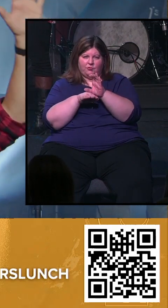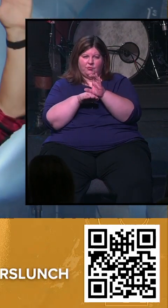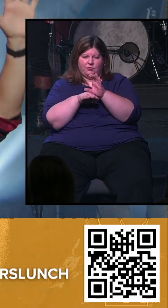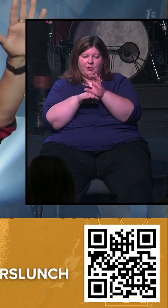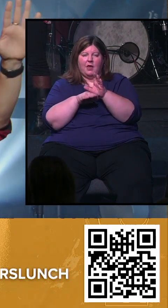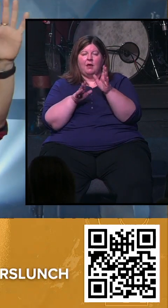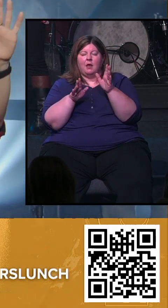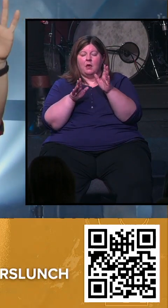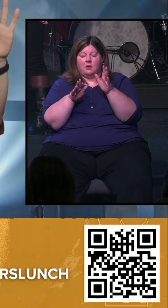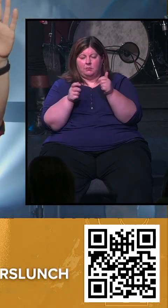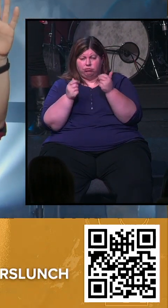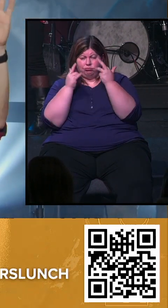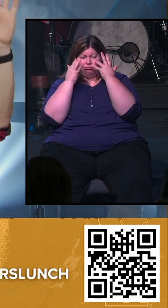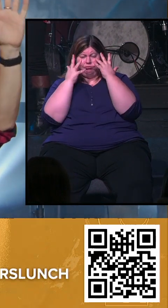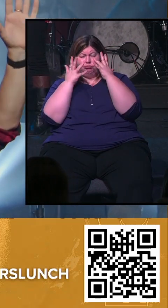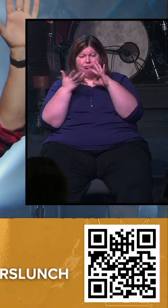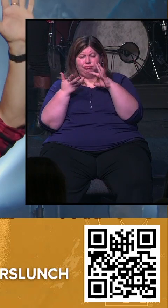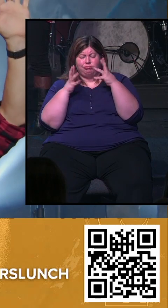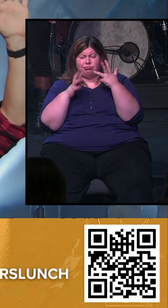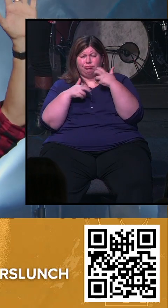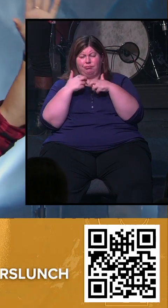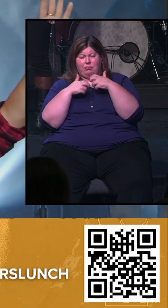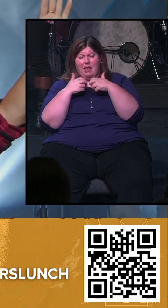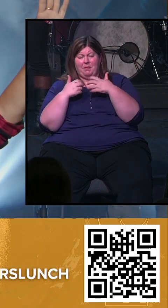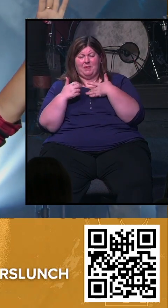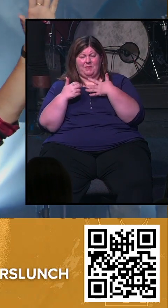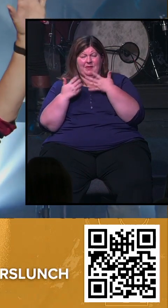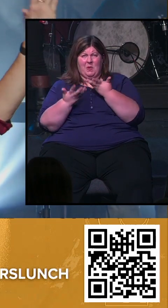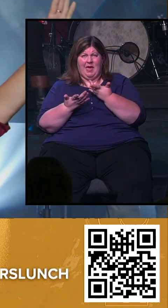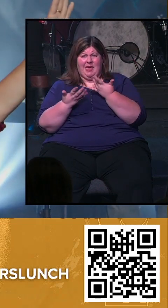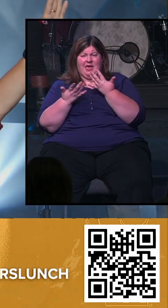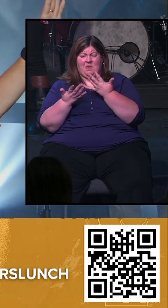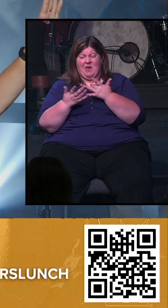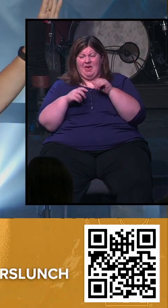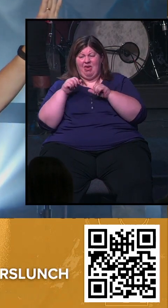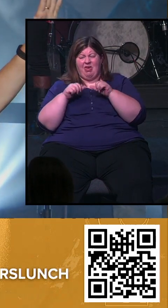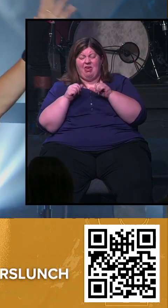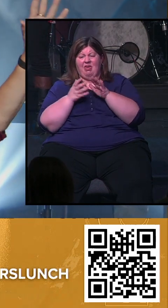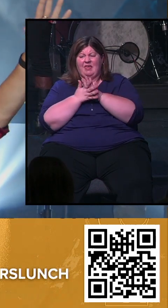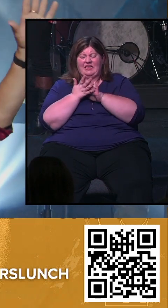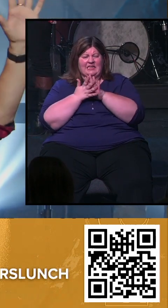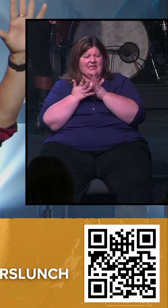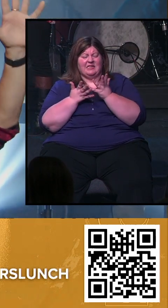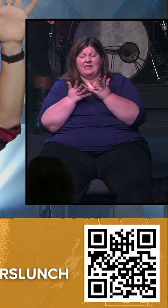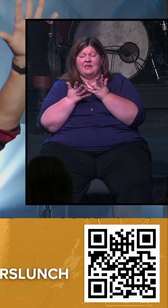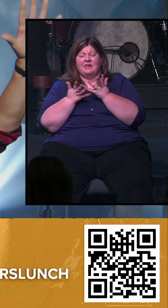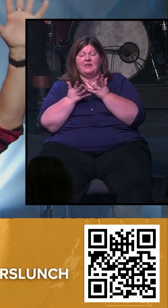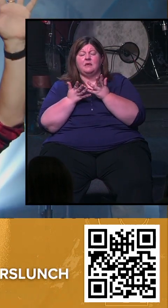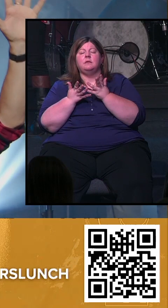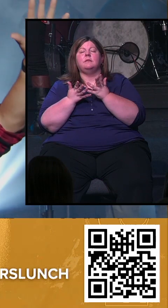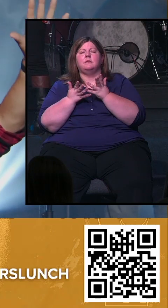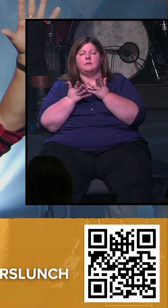When the storm comes And you find yourself waiting Without clarity May you be